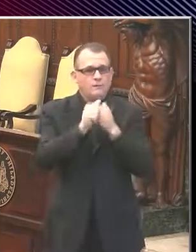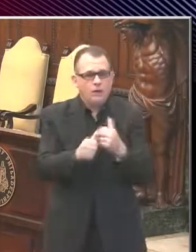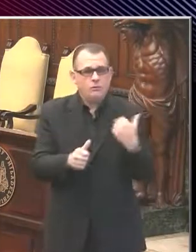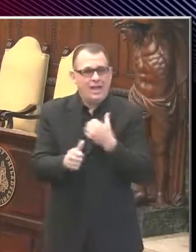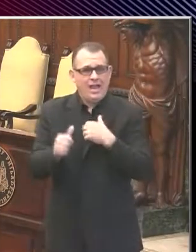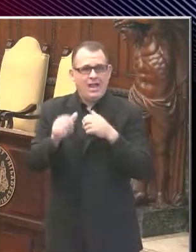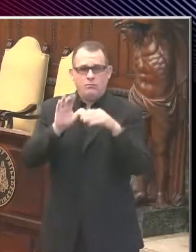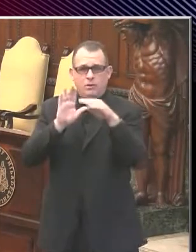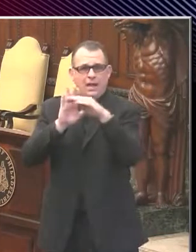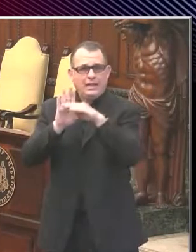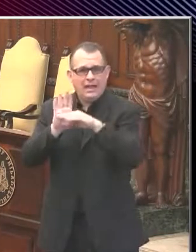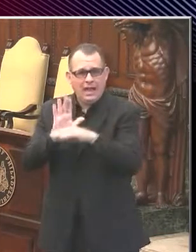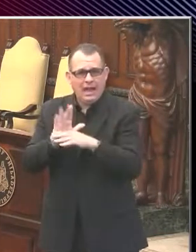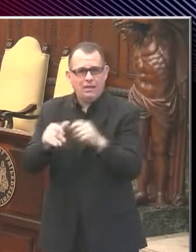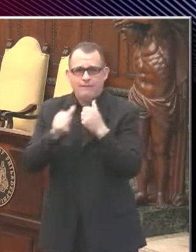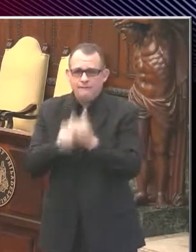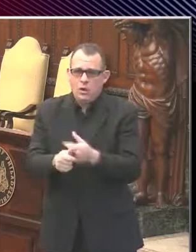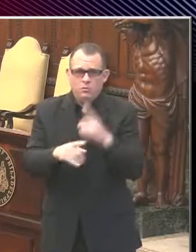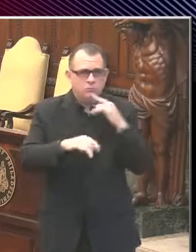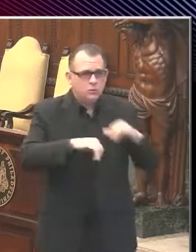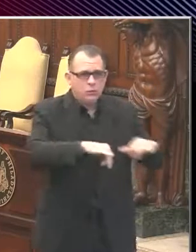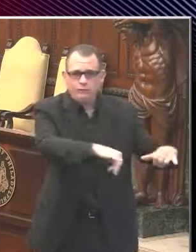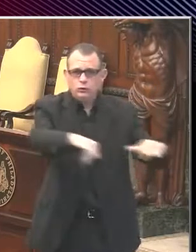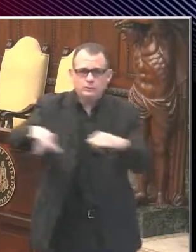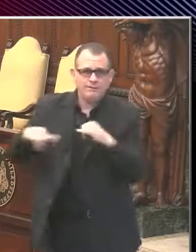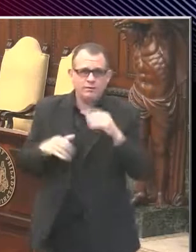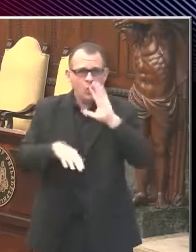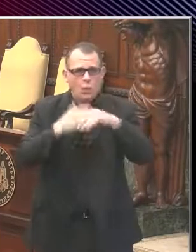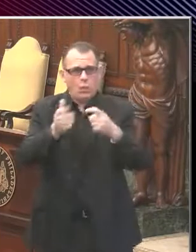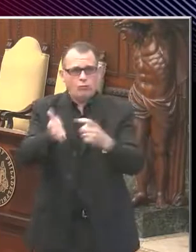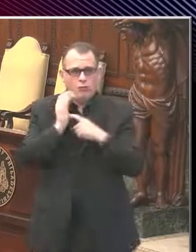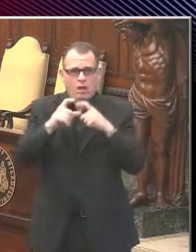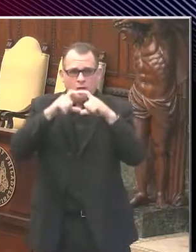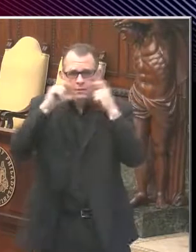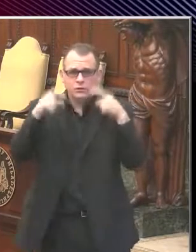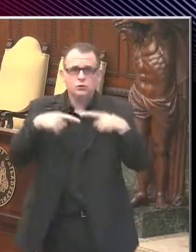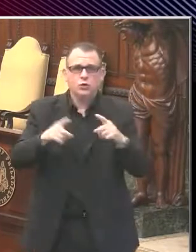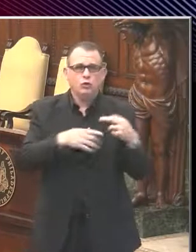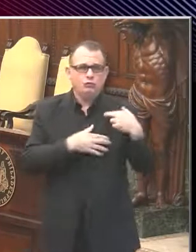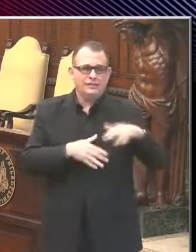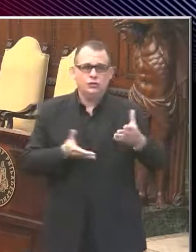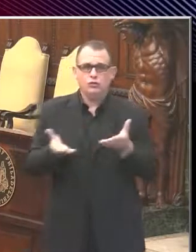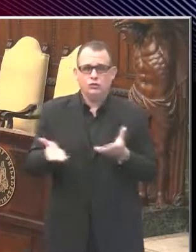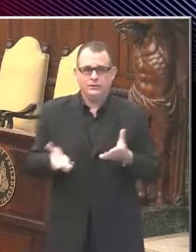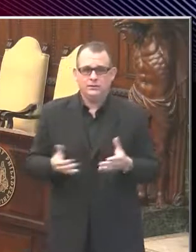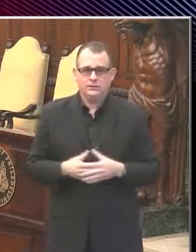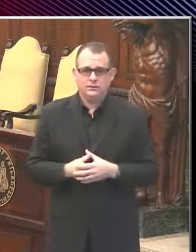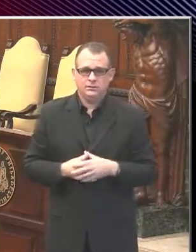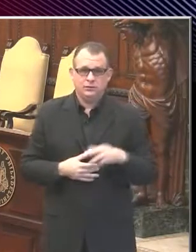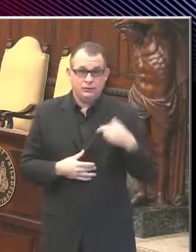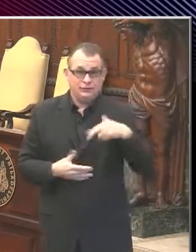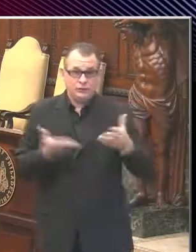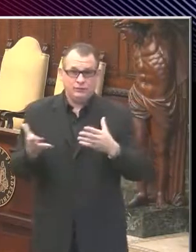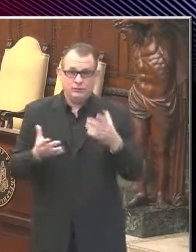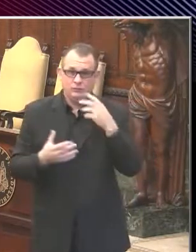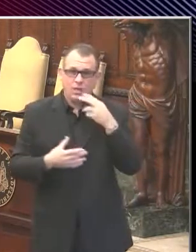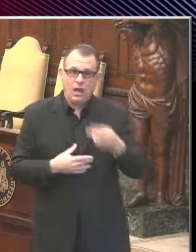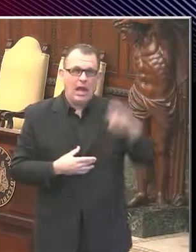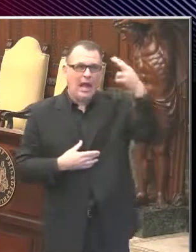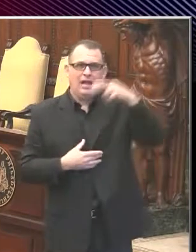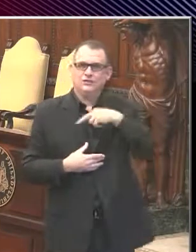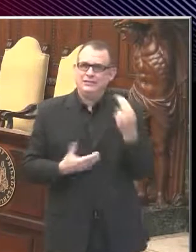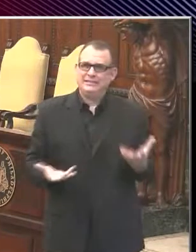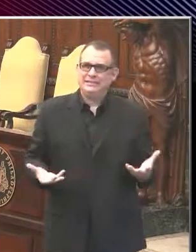and that everyone wear masks in religious services. Religious services are particularly high risk. We have many